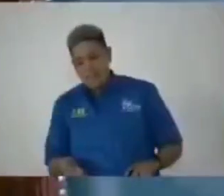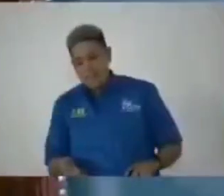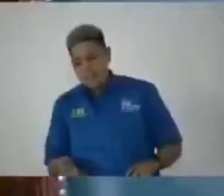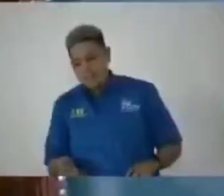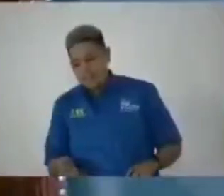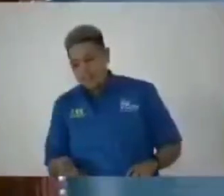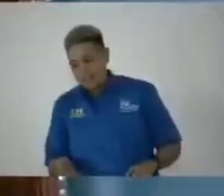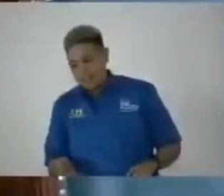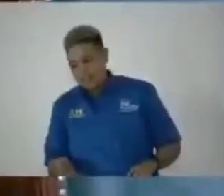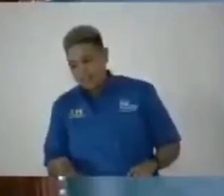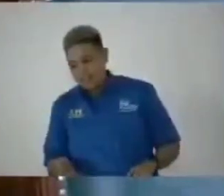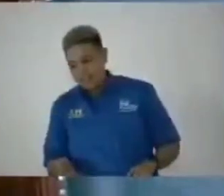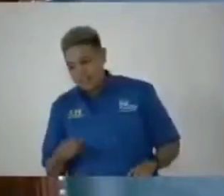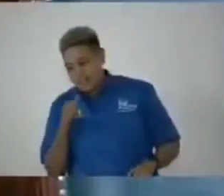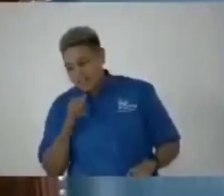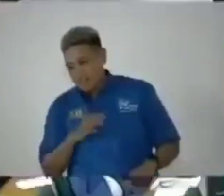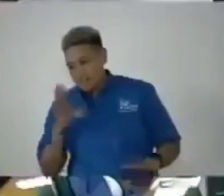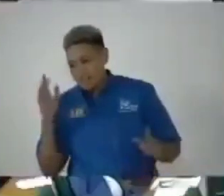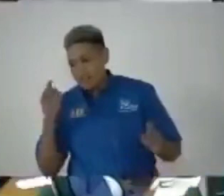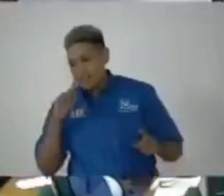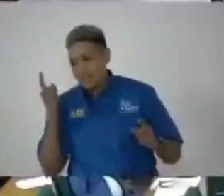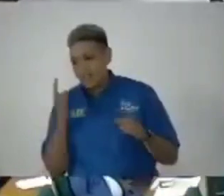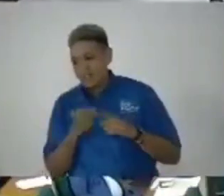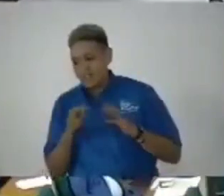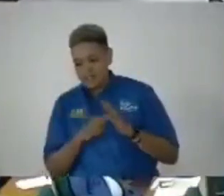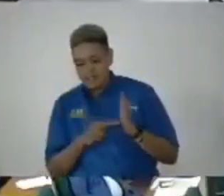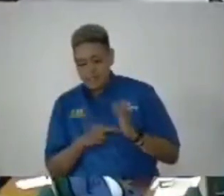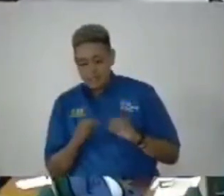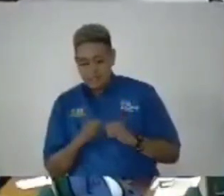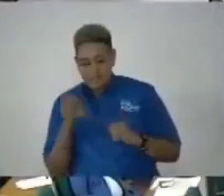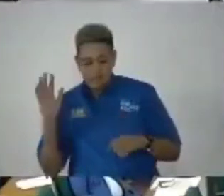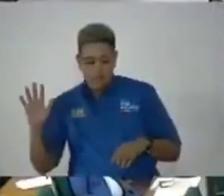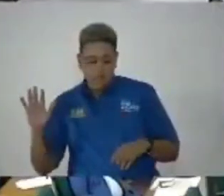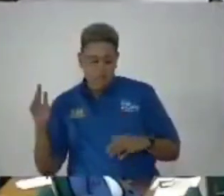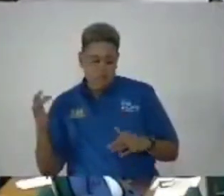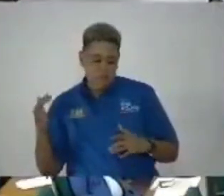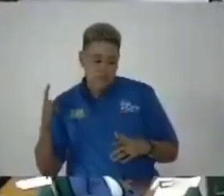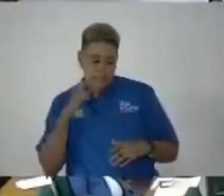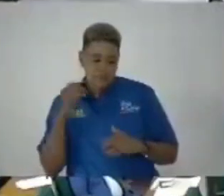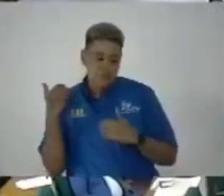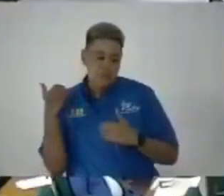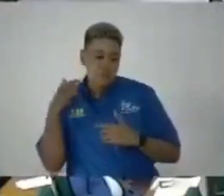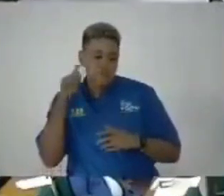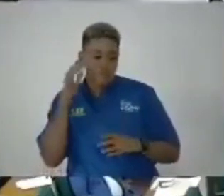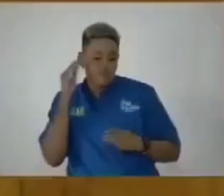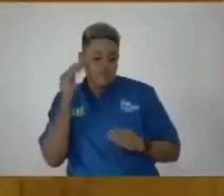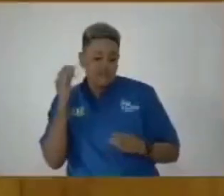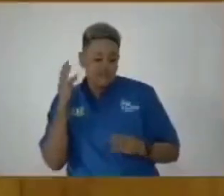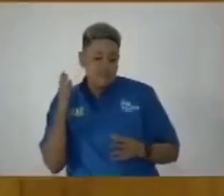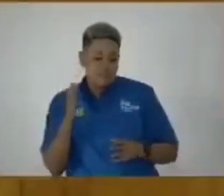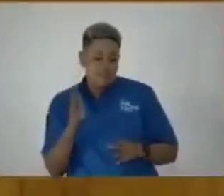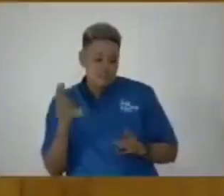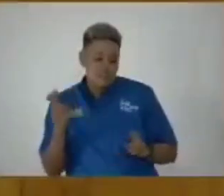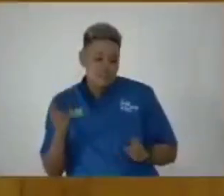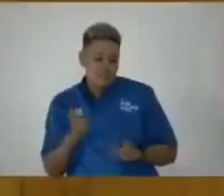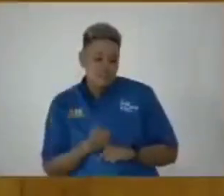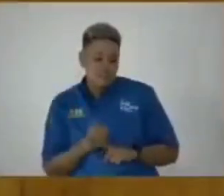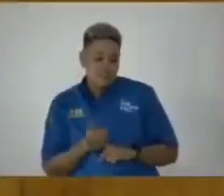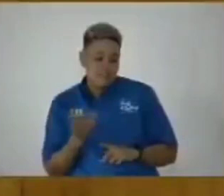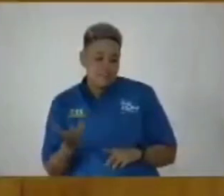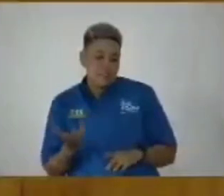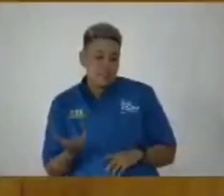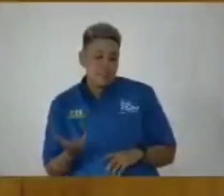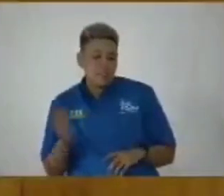and you said right, you for minister who has responsibility for information matters in have a seat, Royal of So